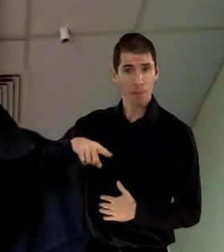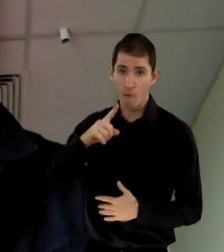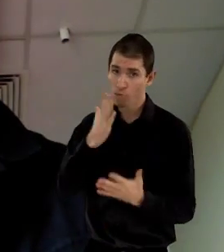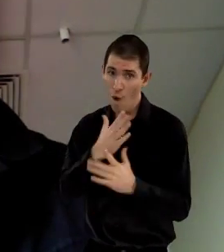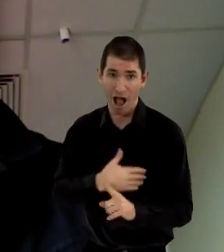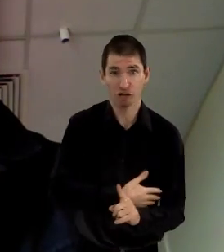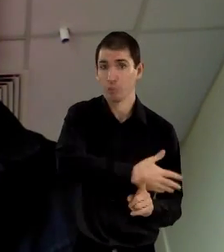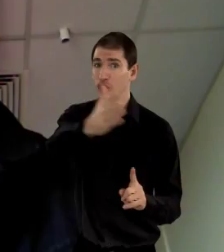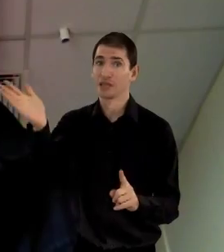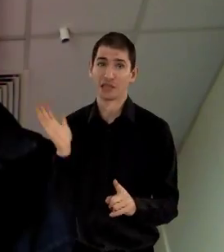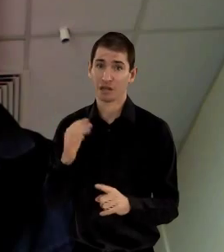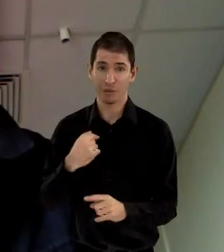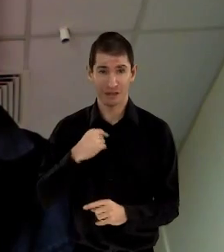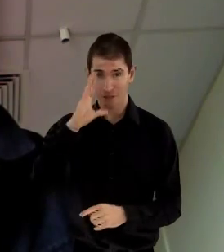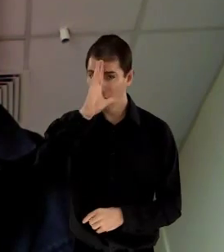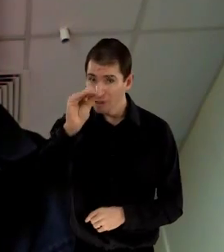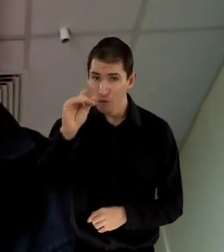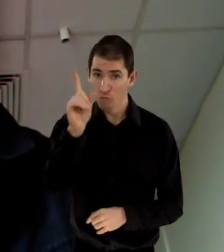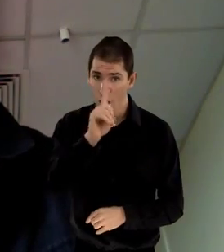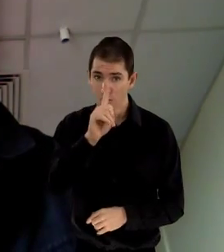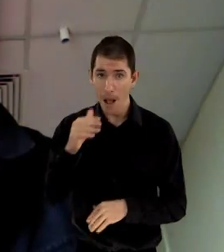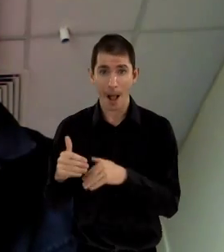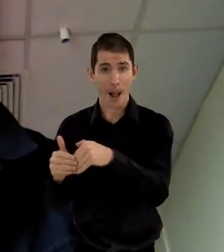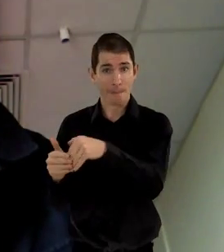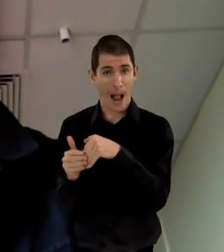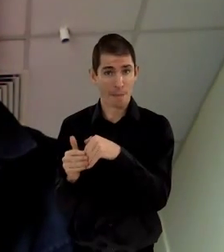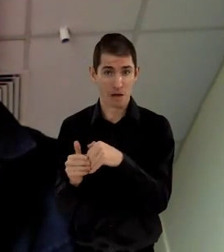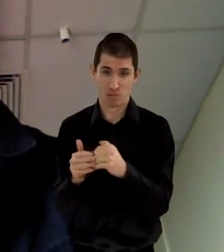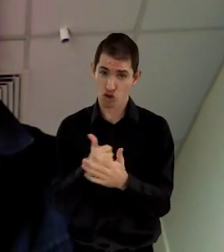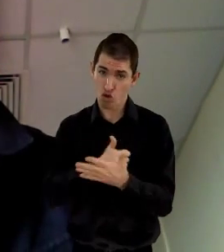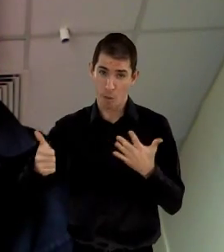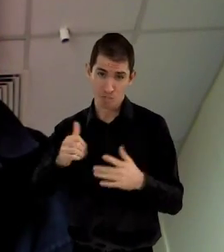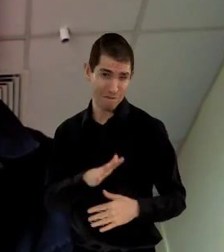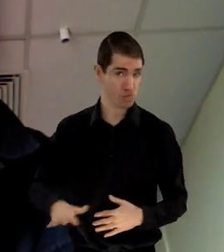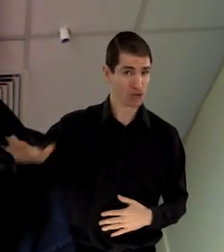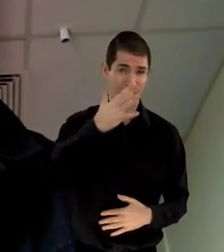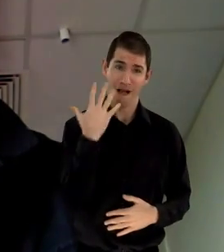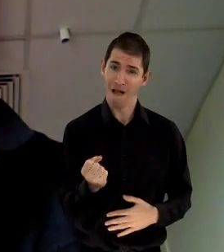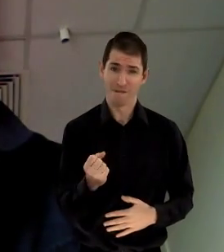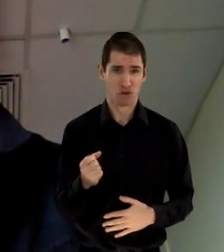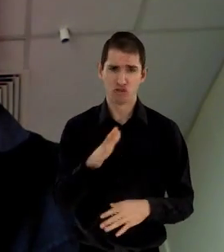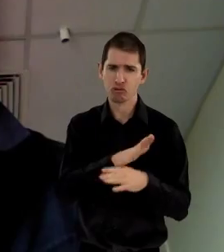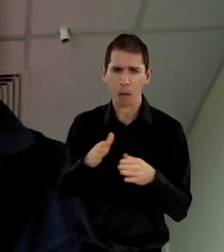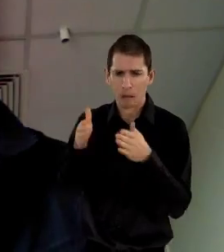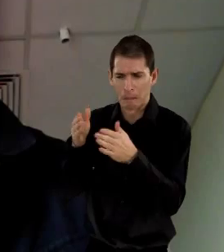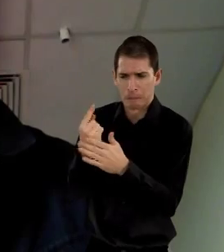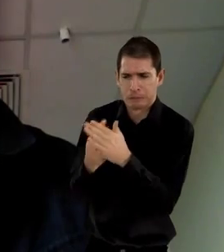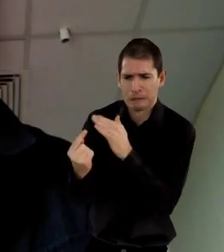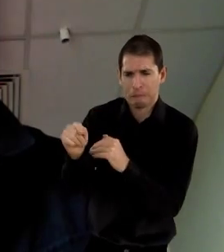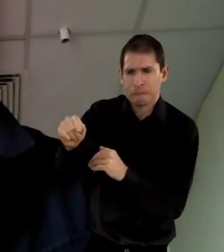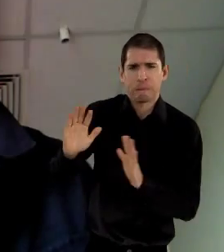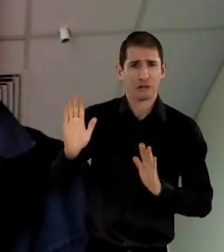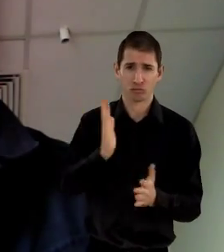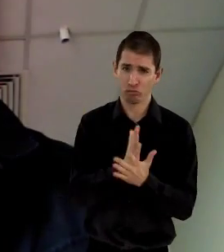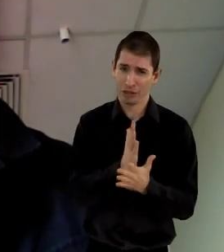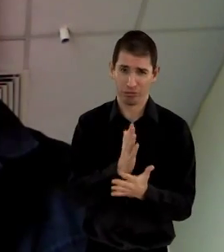but people generally, because as I tried to point out earlier, impairment is a common experience.